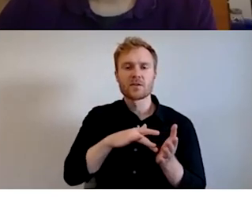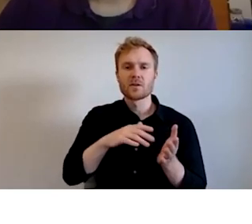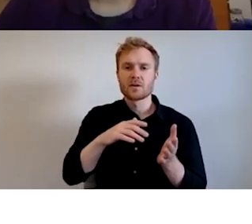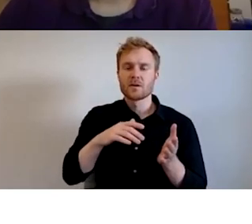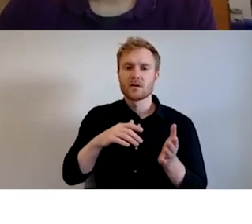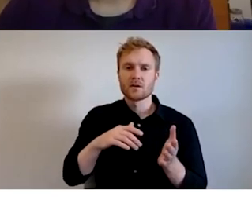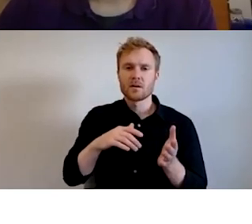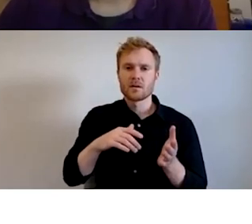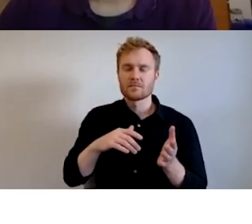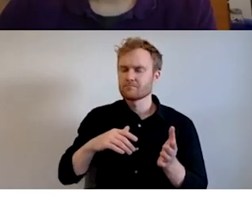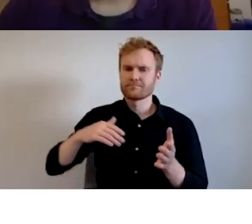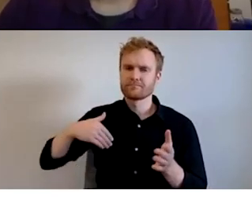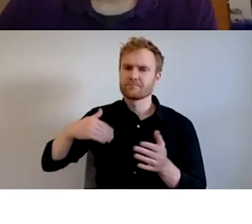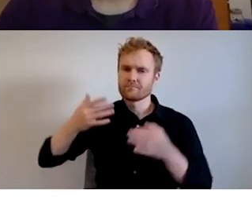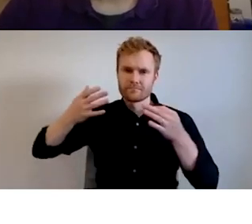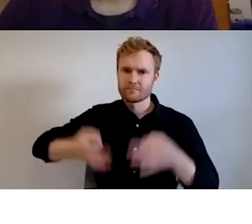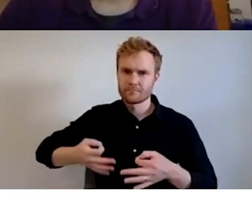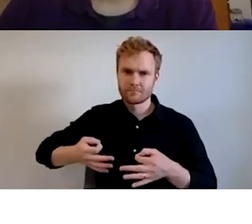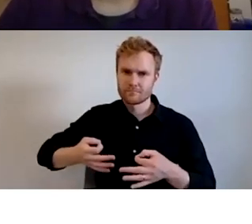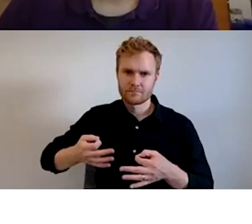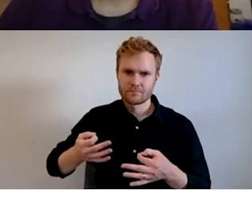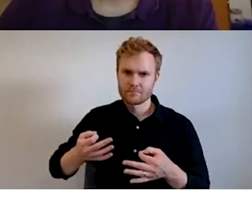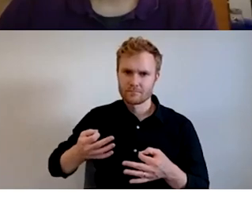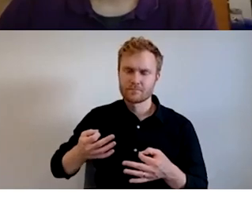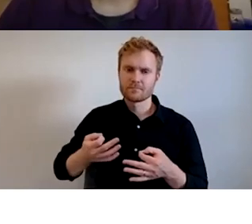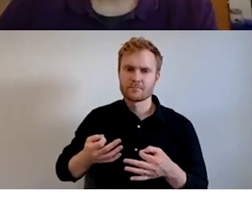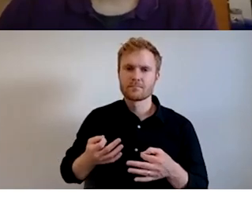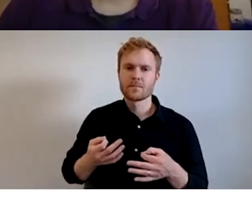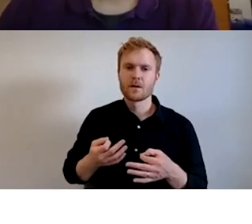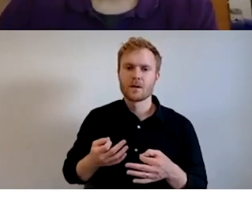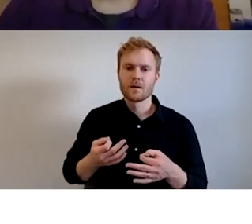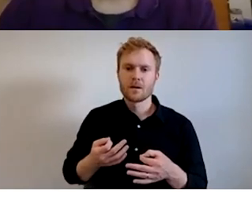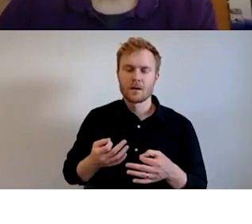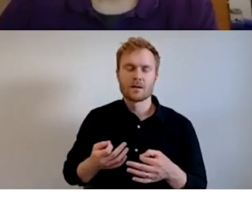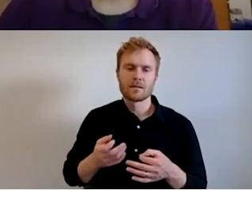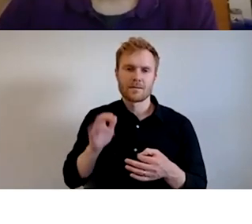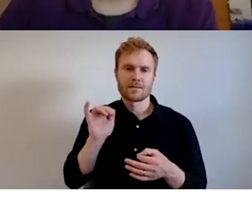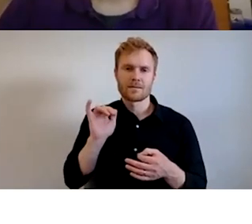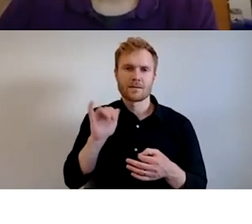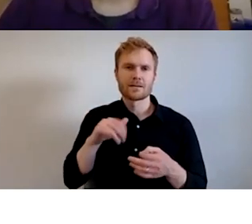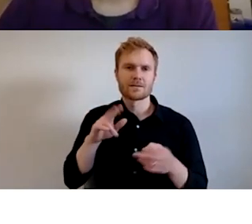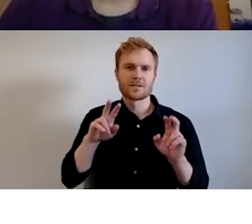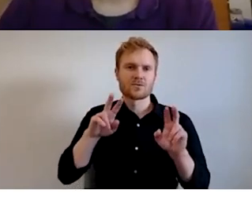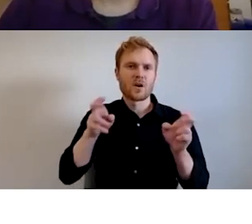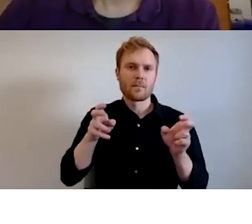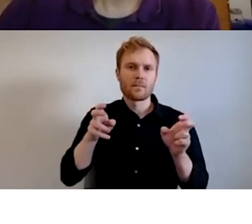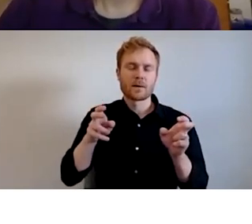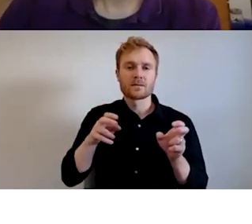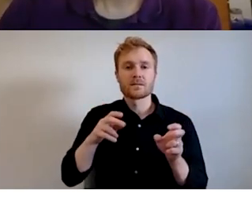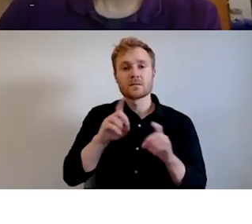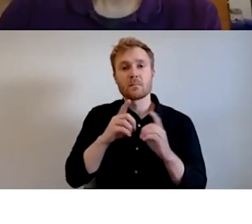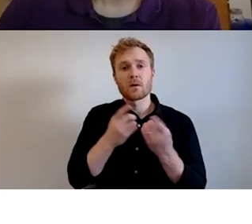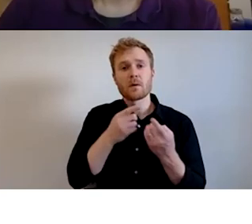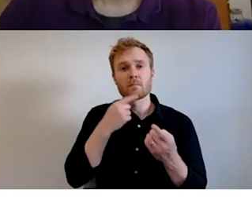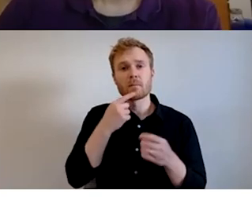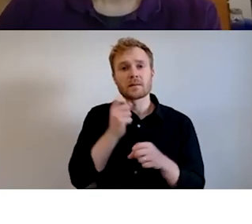set in stone. This is certainly, um, you know, a topic that the public department of public safety has raised